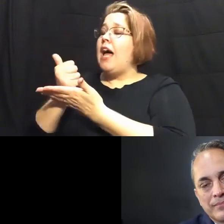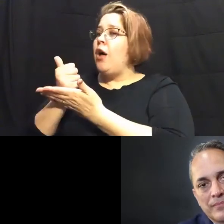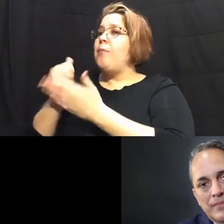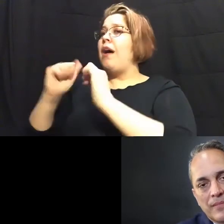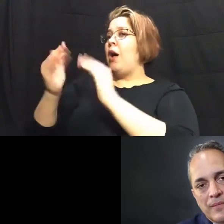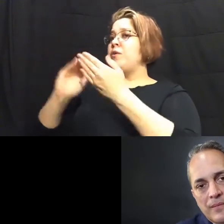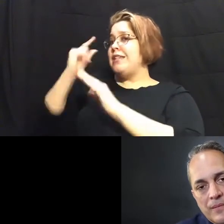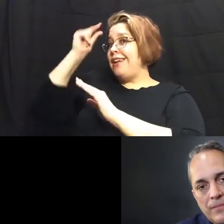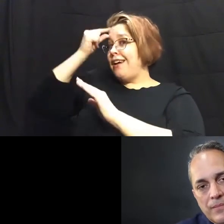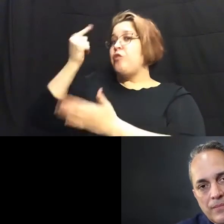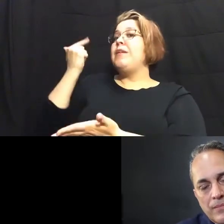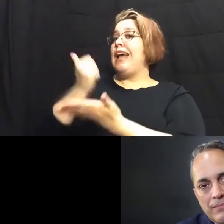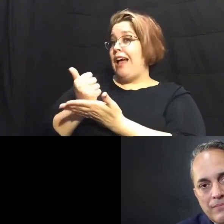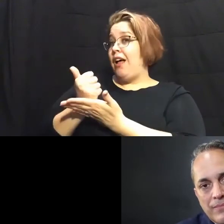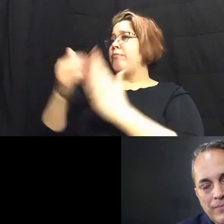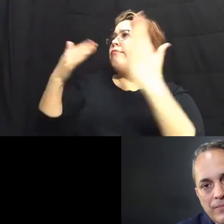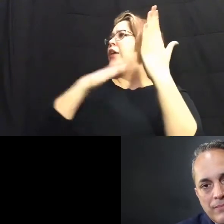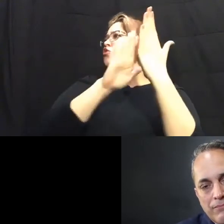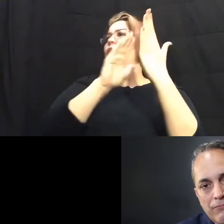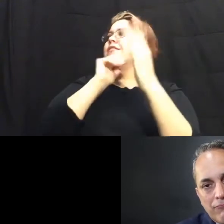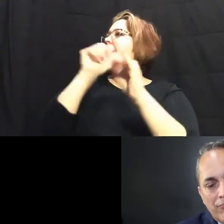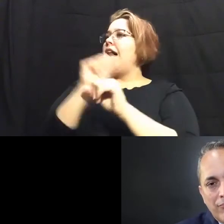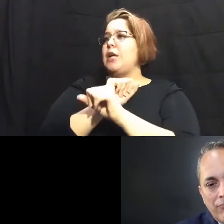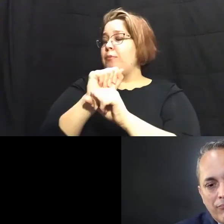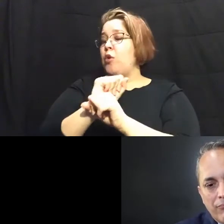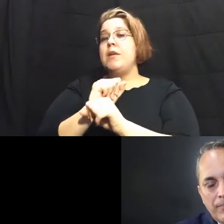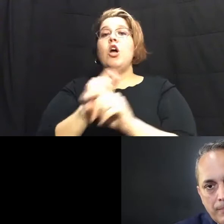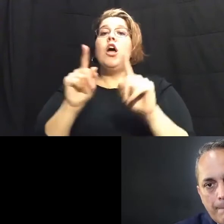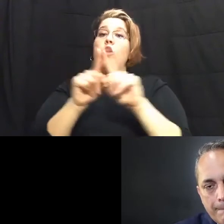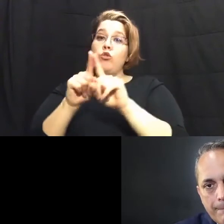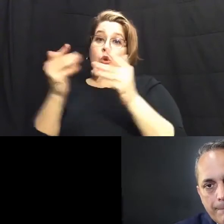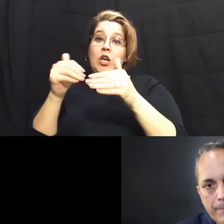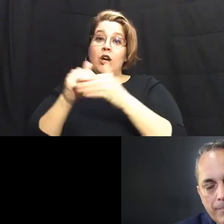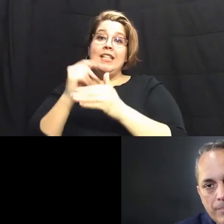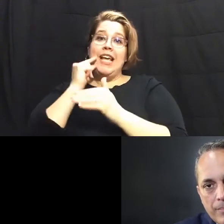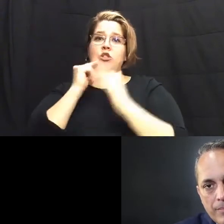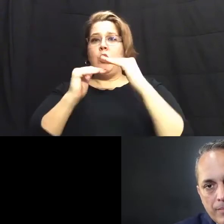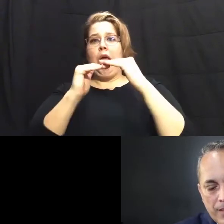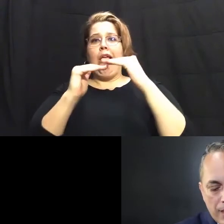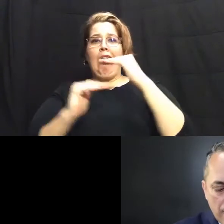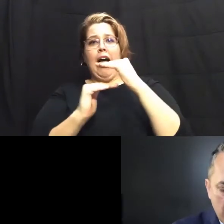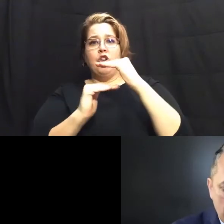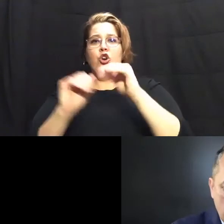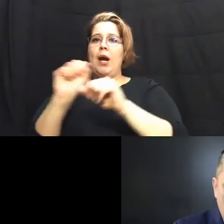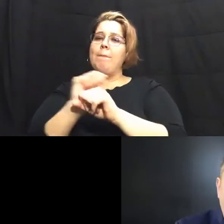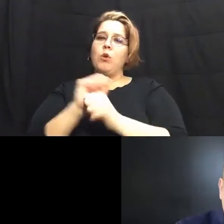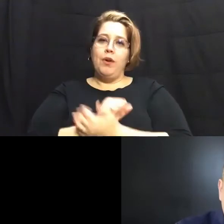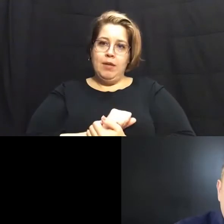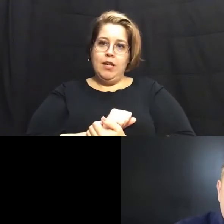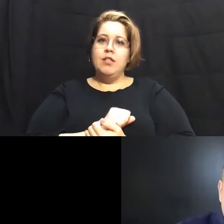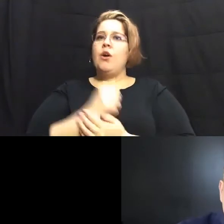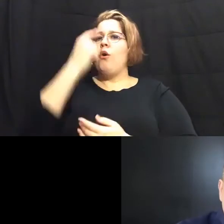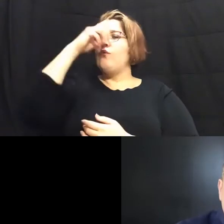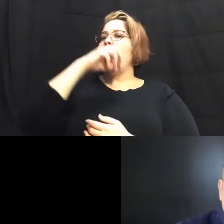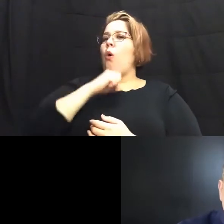help address unemployment and more so in san antonio under employment of older